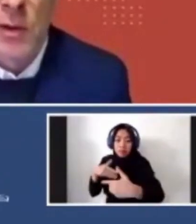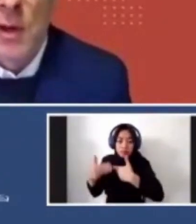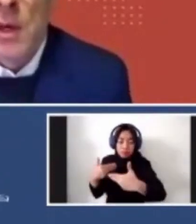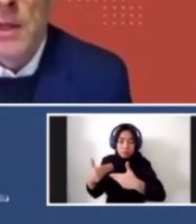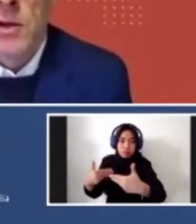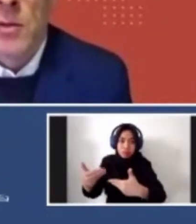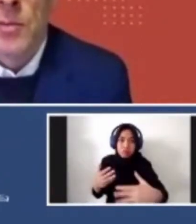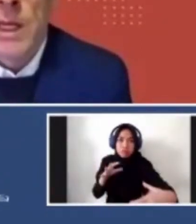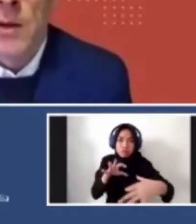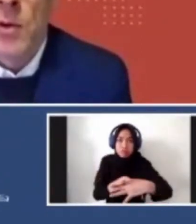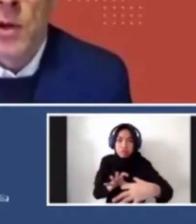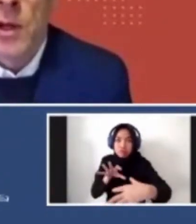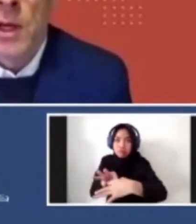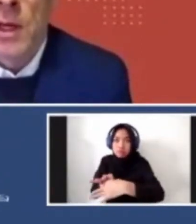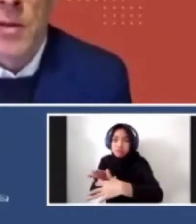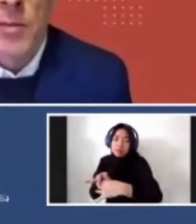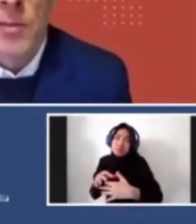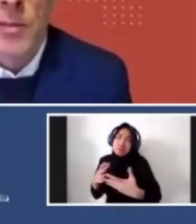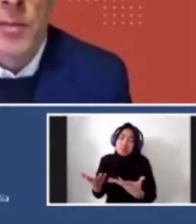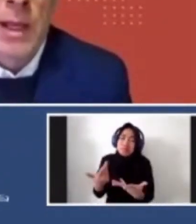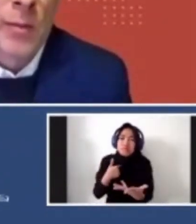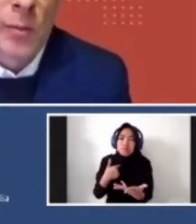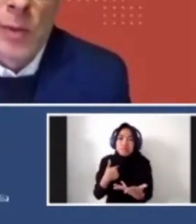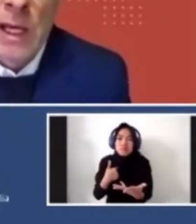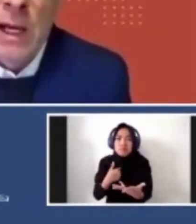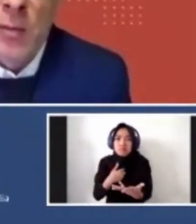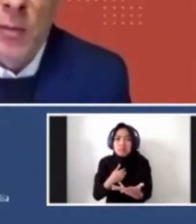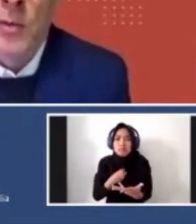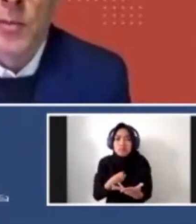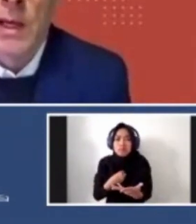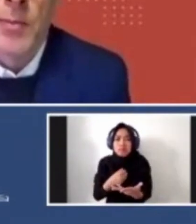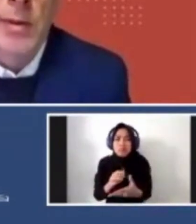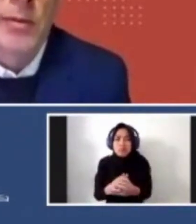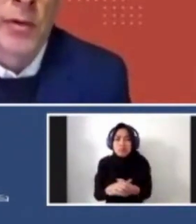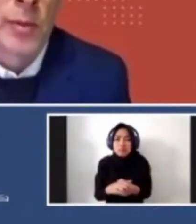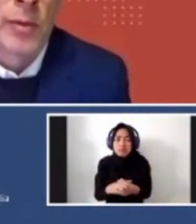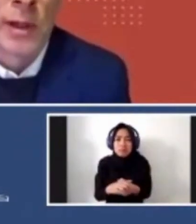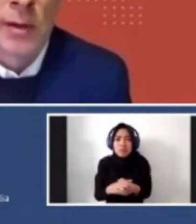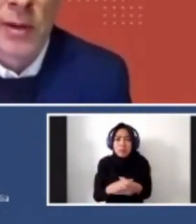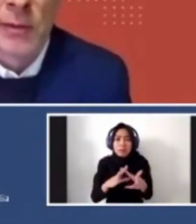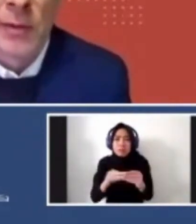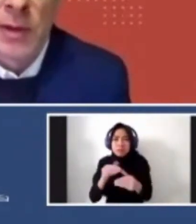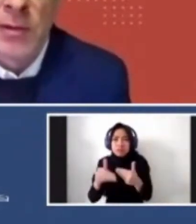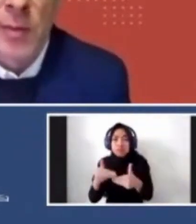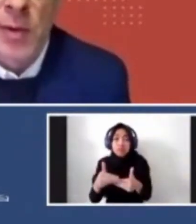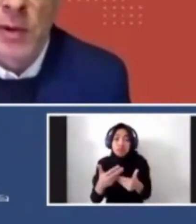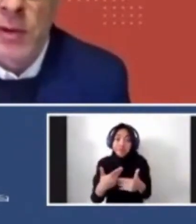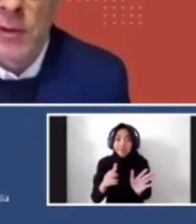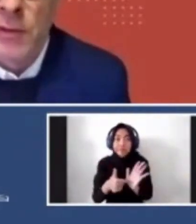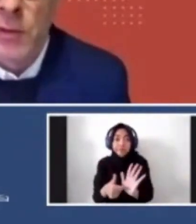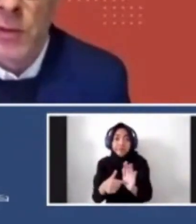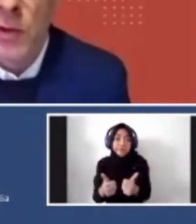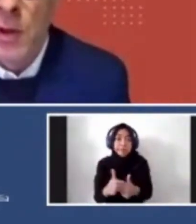read those and, you know, making work, uh, is making any artwork makes people vulnerable, uh, on some levels. If you're